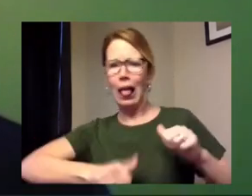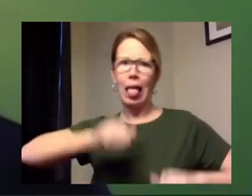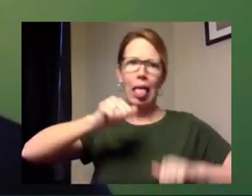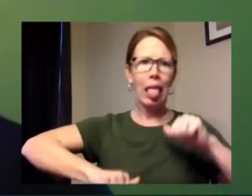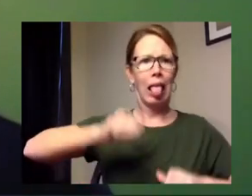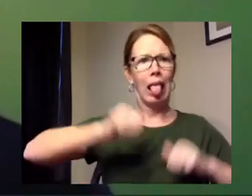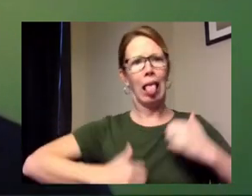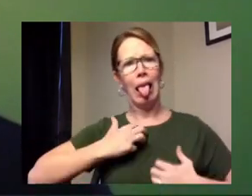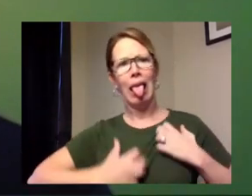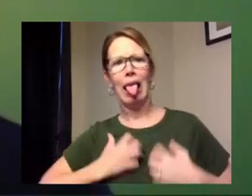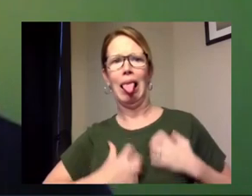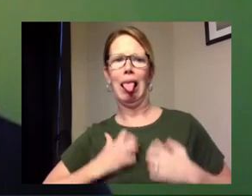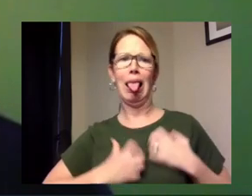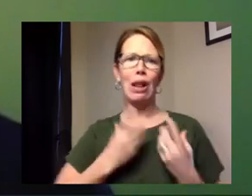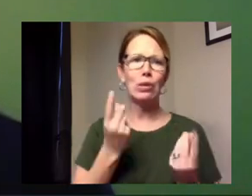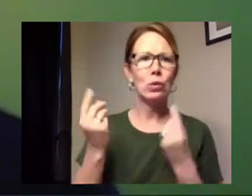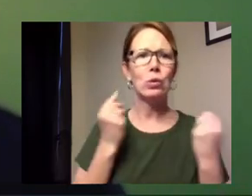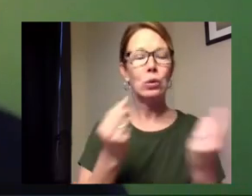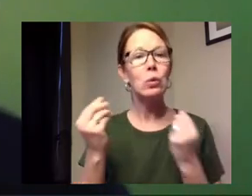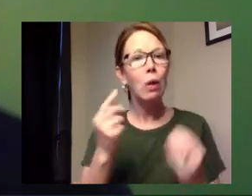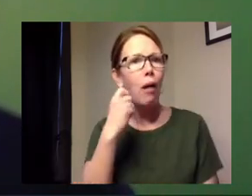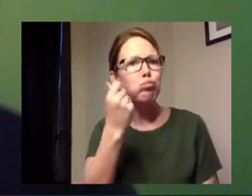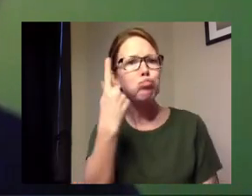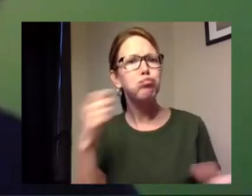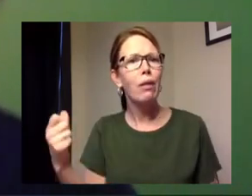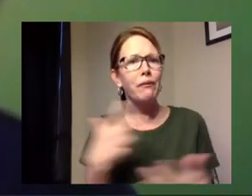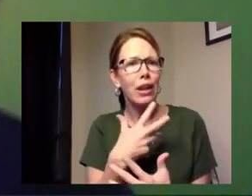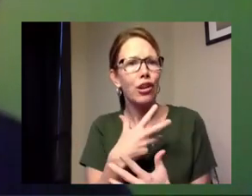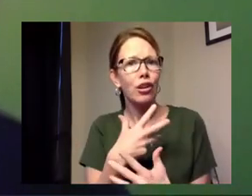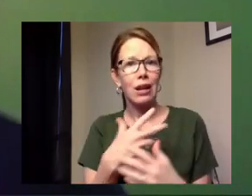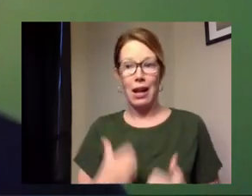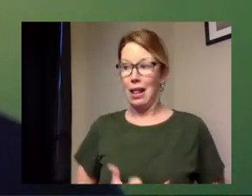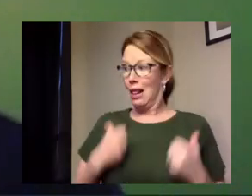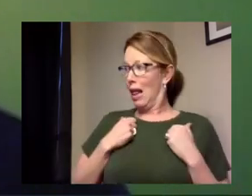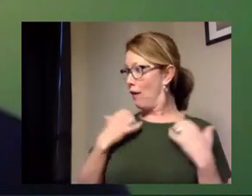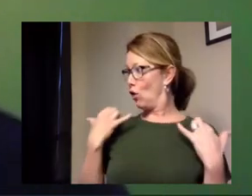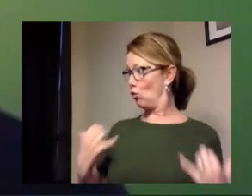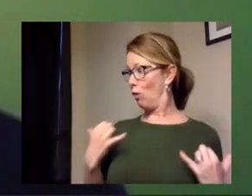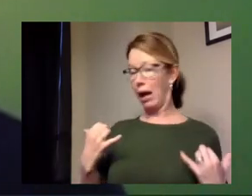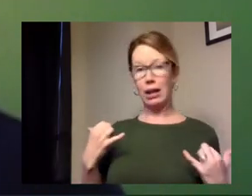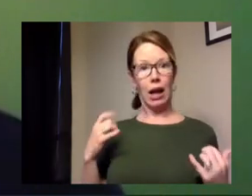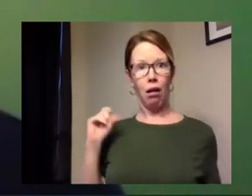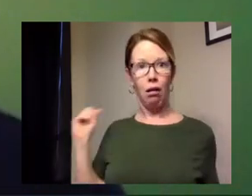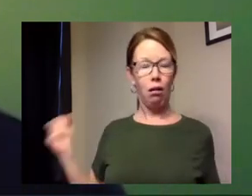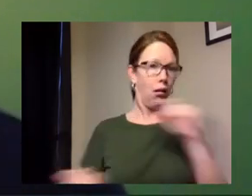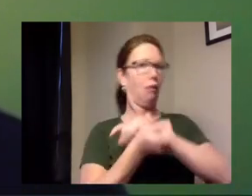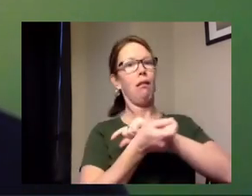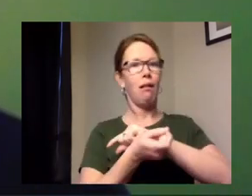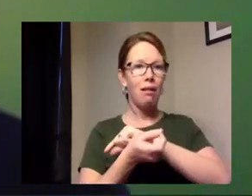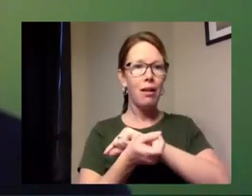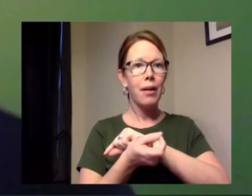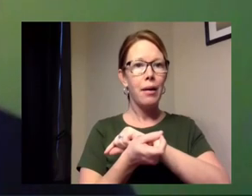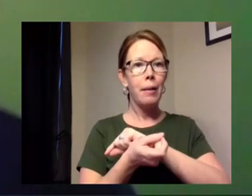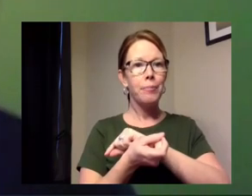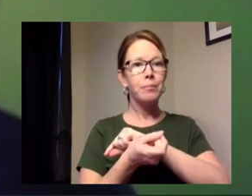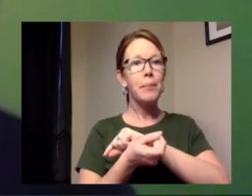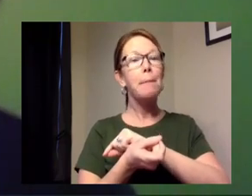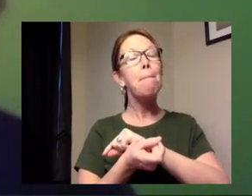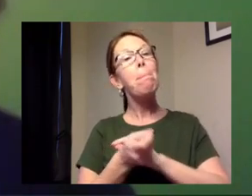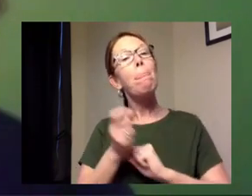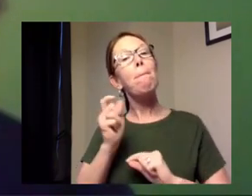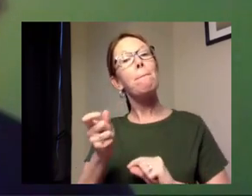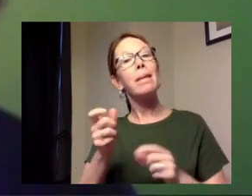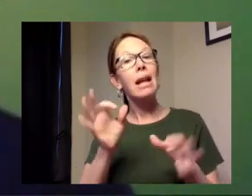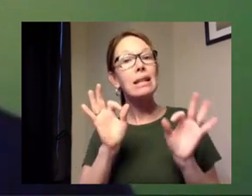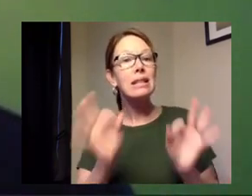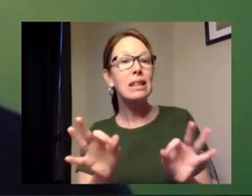unpredictability and yes fear i mean life as we know it has been upended and the decision to do things